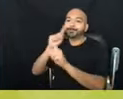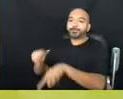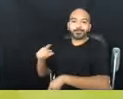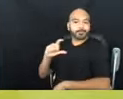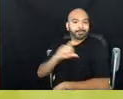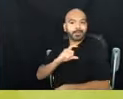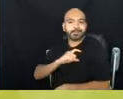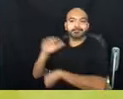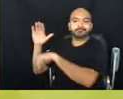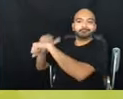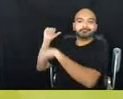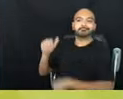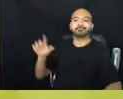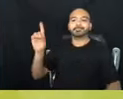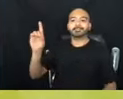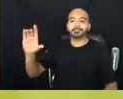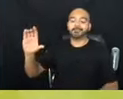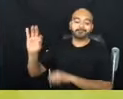police or GCSS on them.